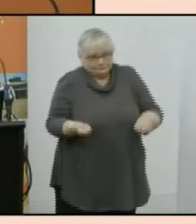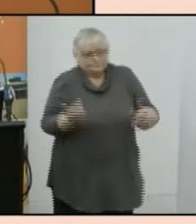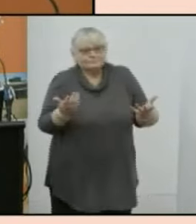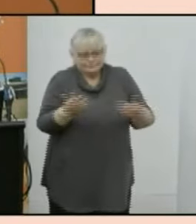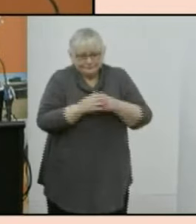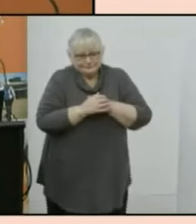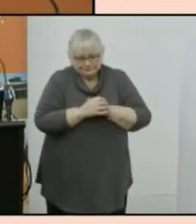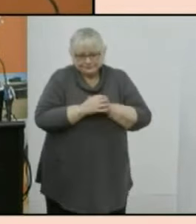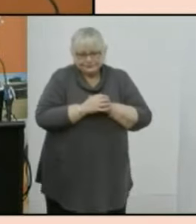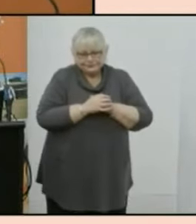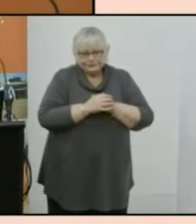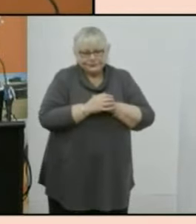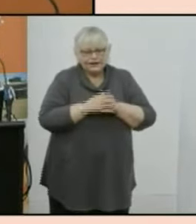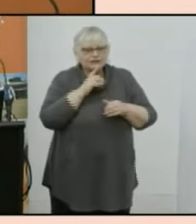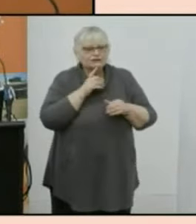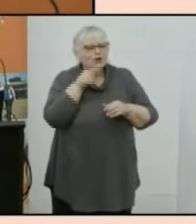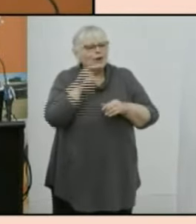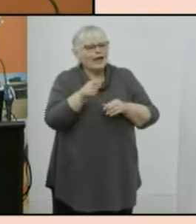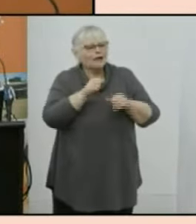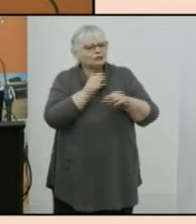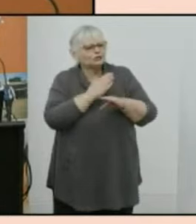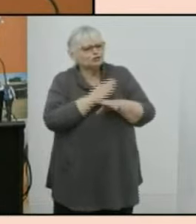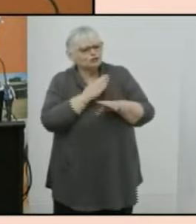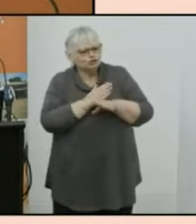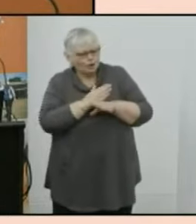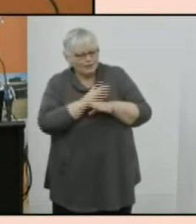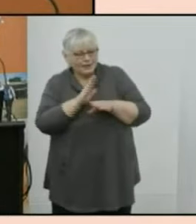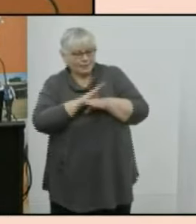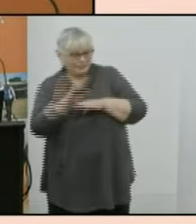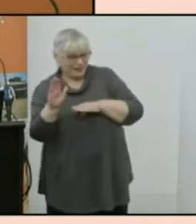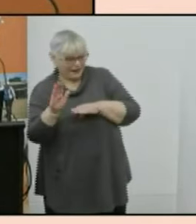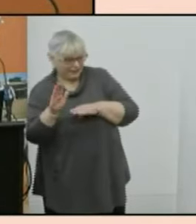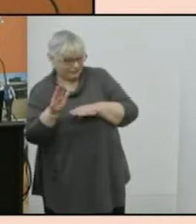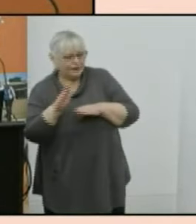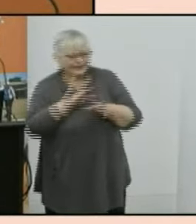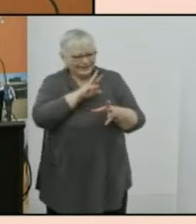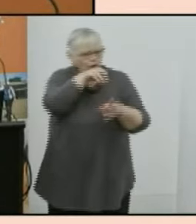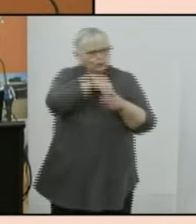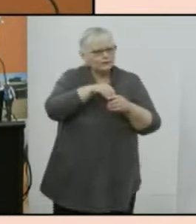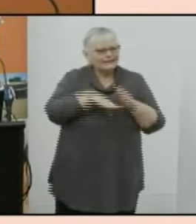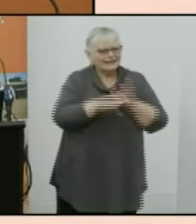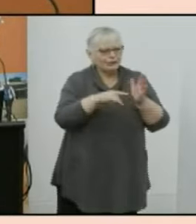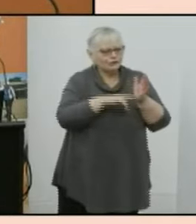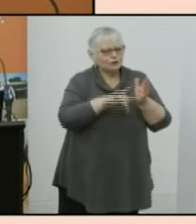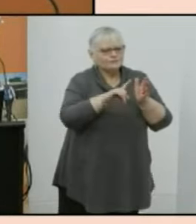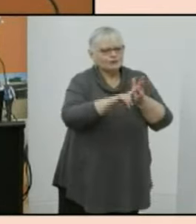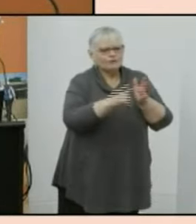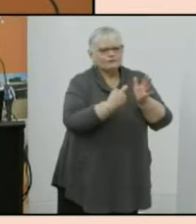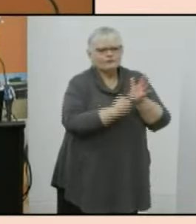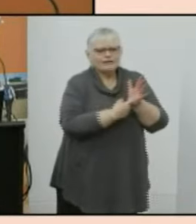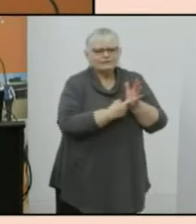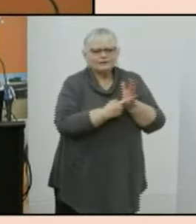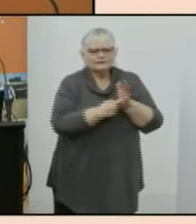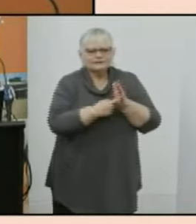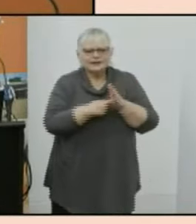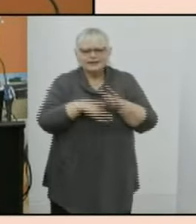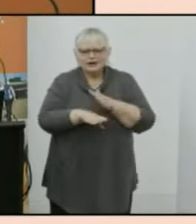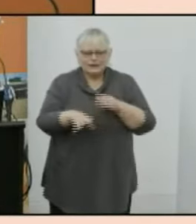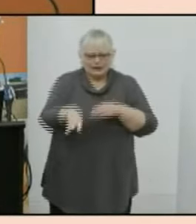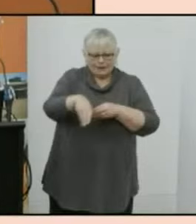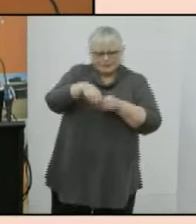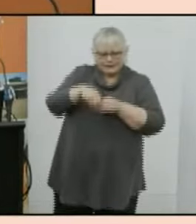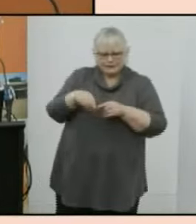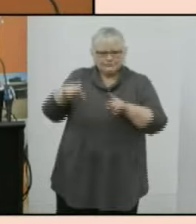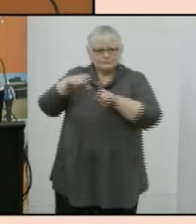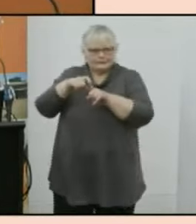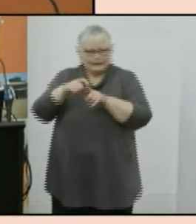the specifics of the task set for the panel are contained in the panel's terms of reference and they're located at appendix d in